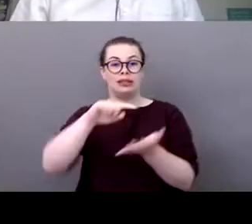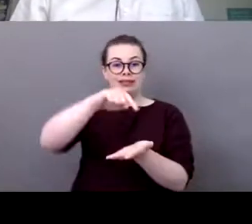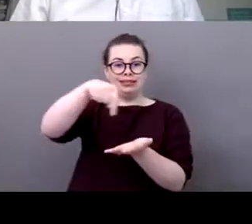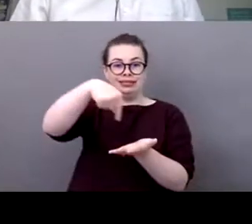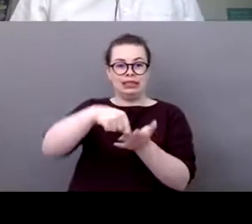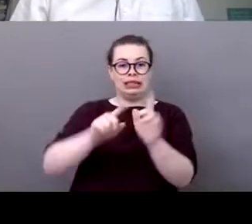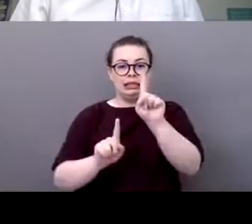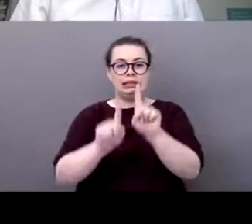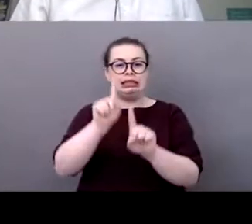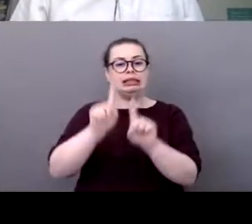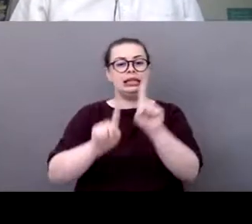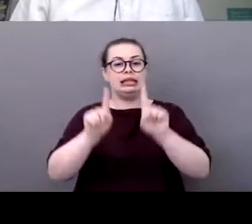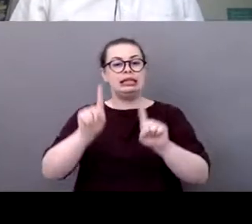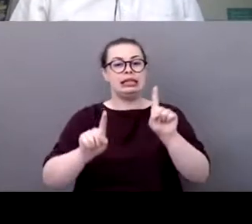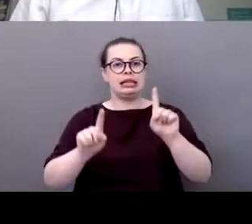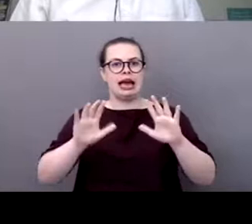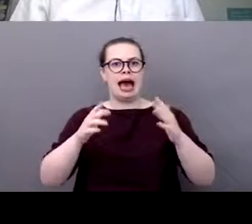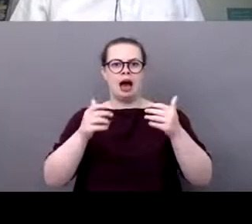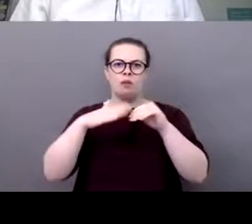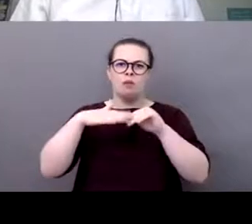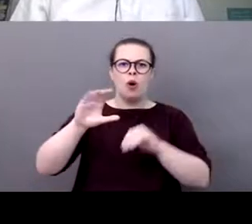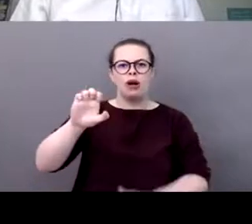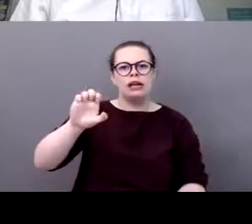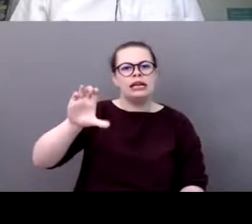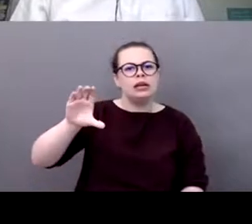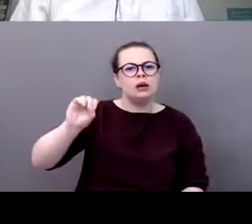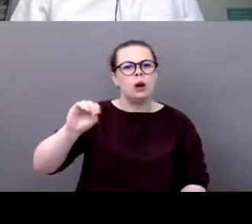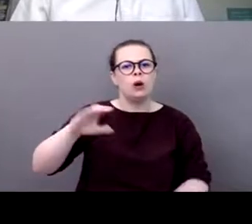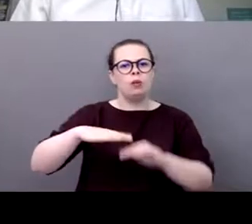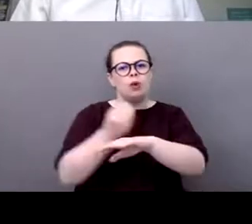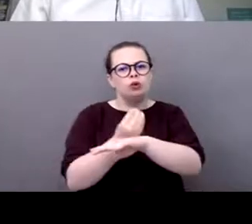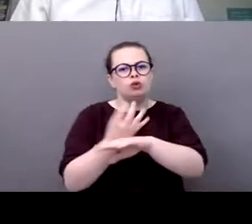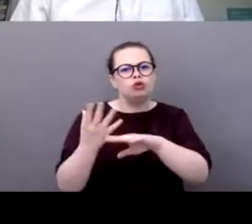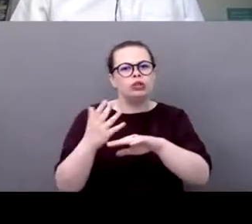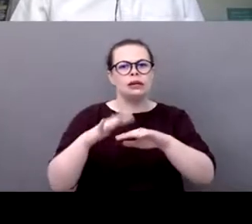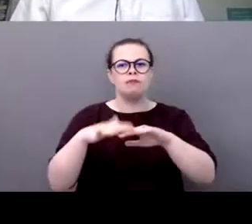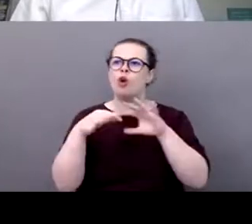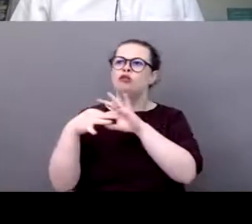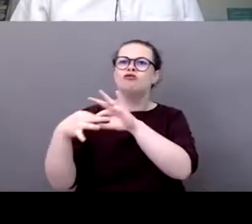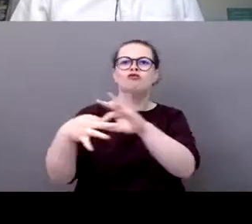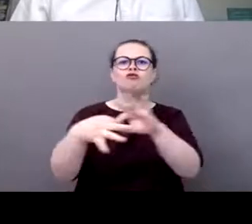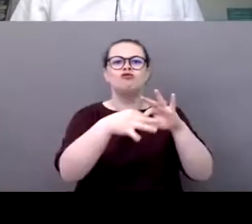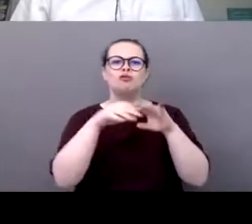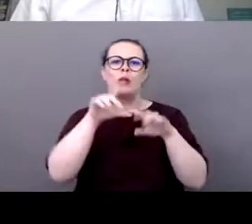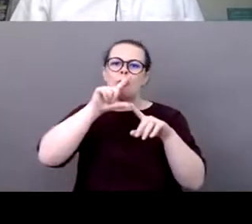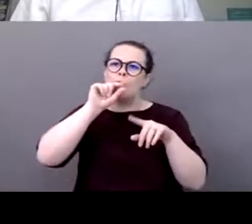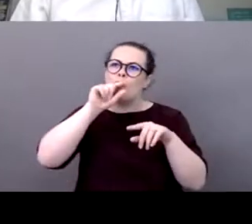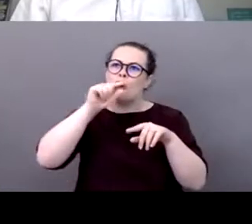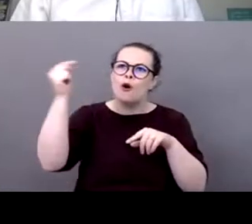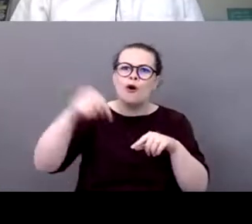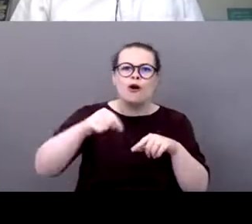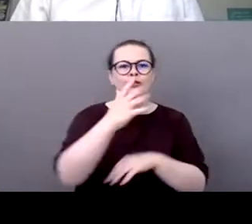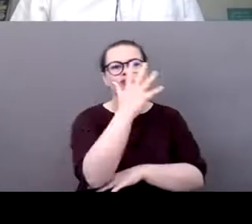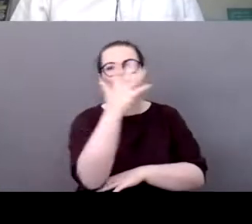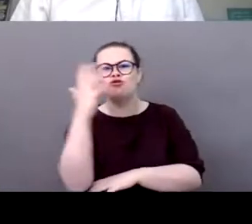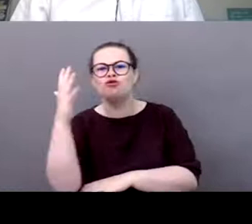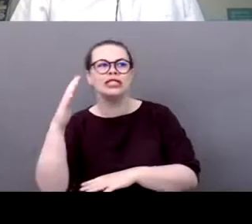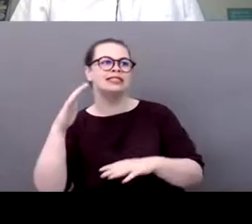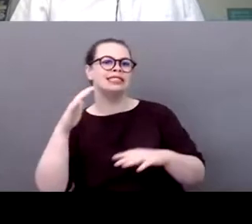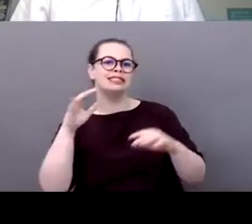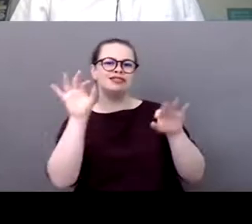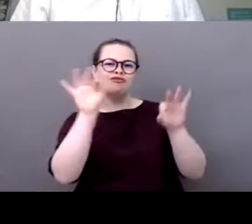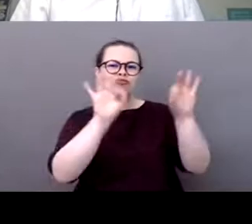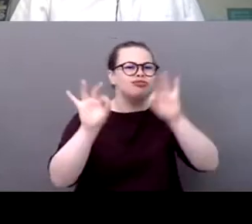eclai and a number of other city cities networks the importance of nature in cities and i guess we talked about we were talking about this